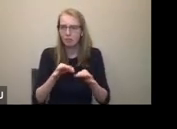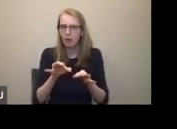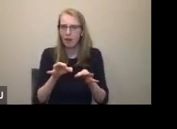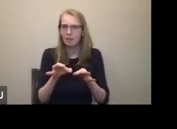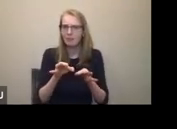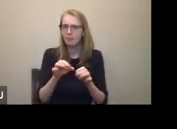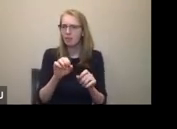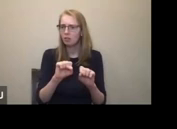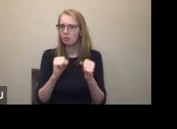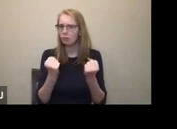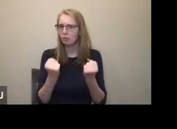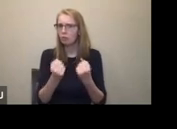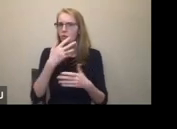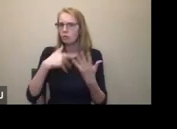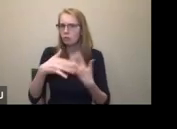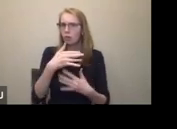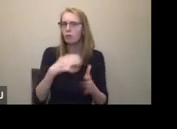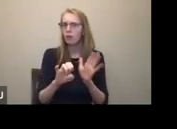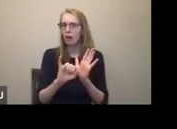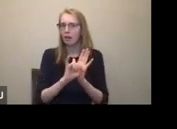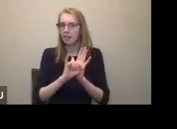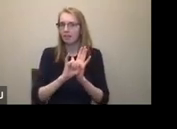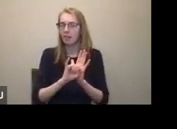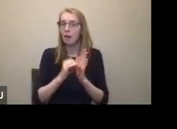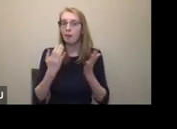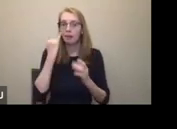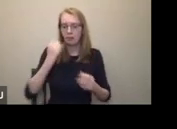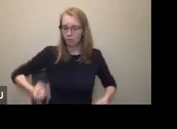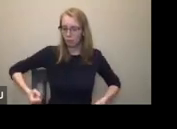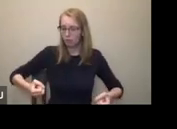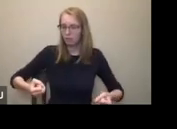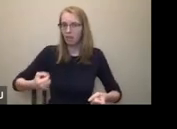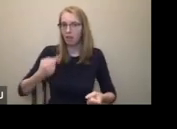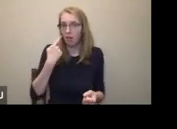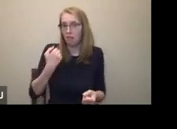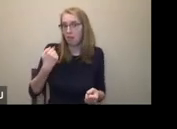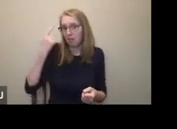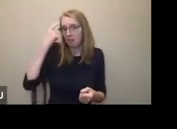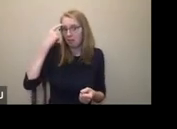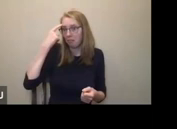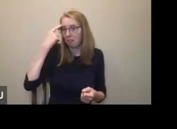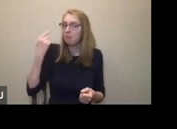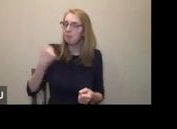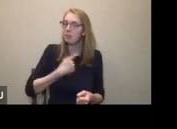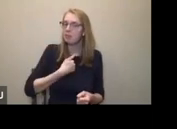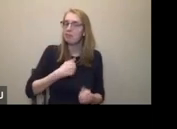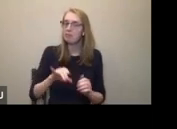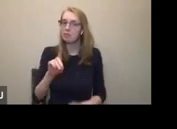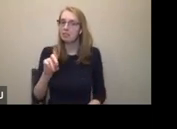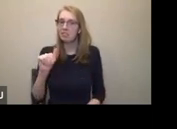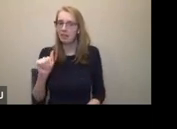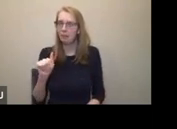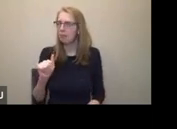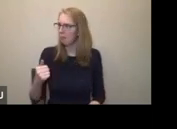charitable model person, you might say, I'm a person with a disability. Or if you're really proud, and you're in the social model, you might say, I'm a proudly disabled